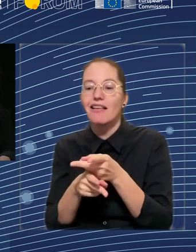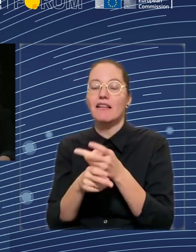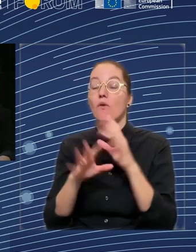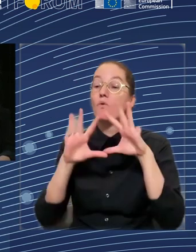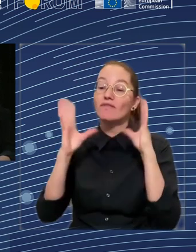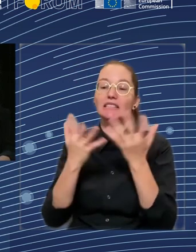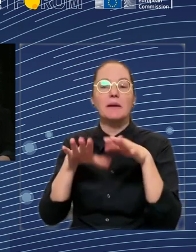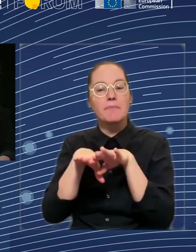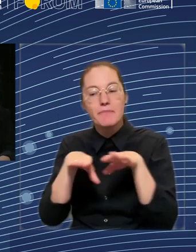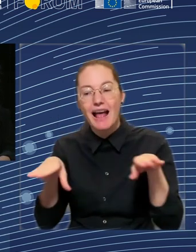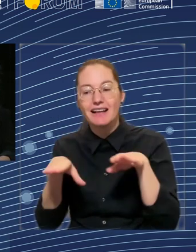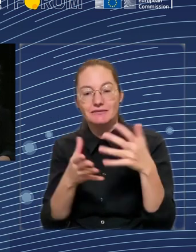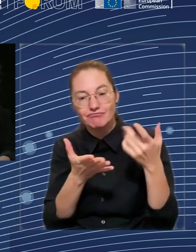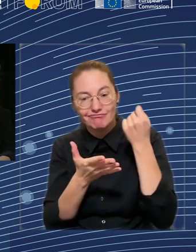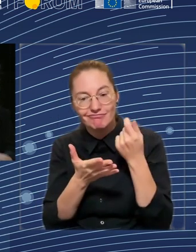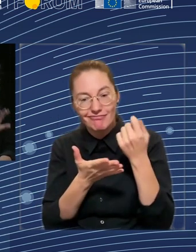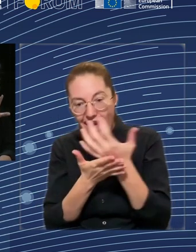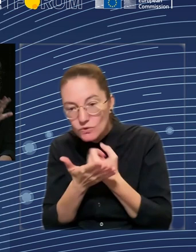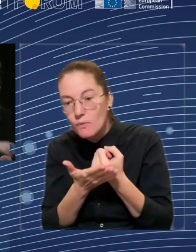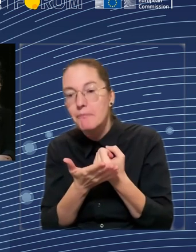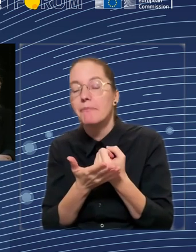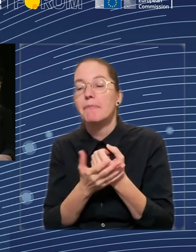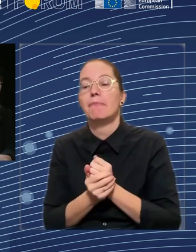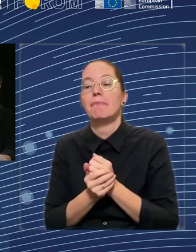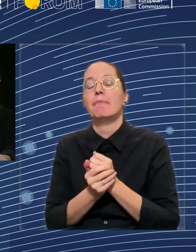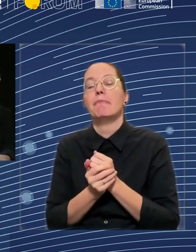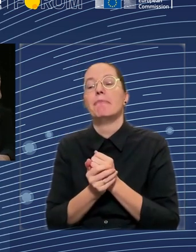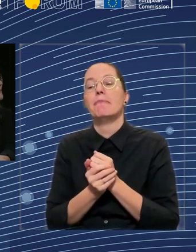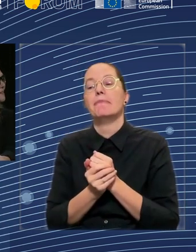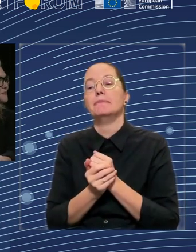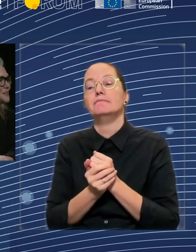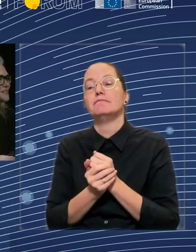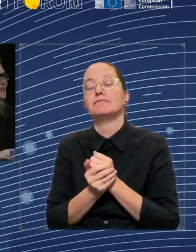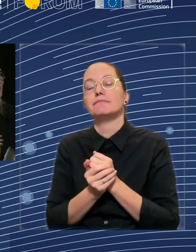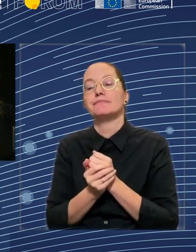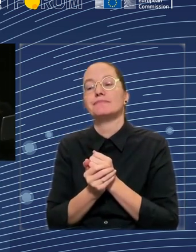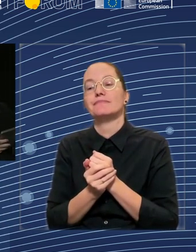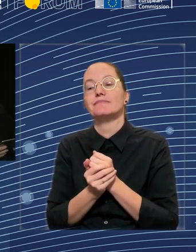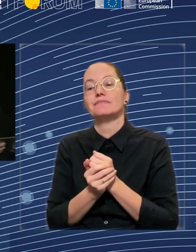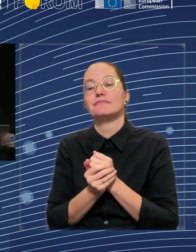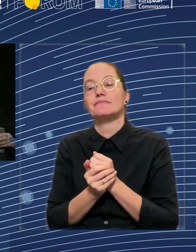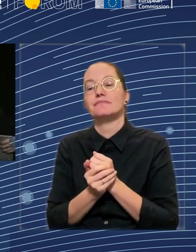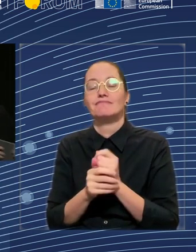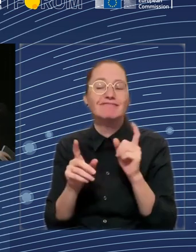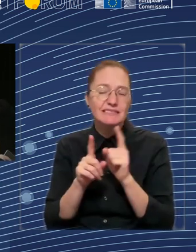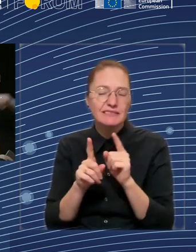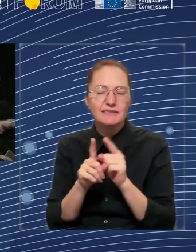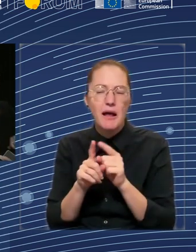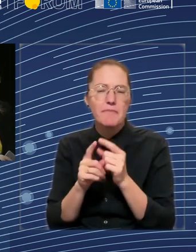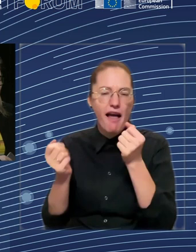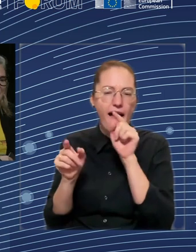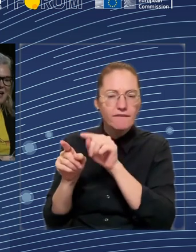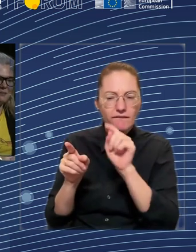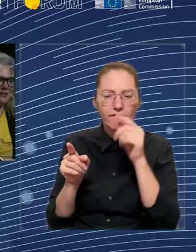we want to have coming in. We're going to leave that poll to run, because I'm sure someone from the commission is